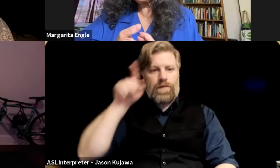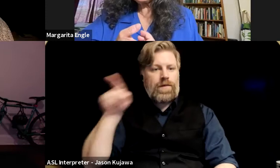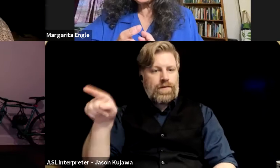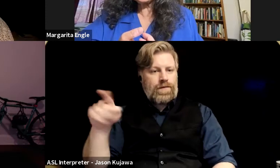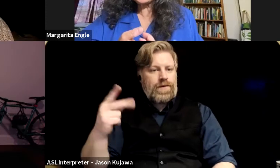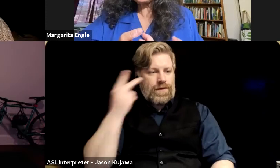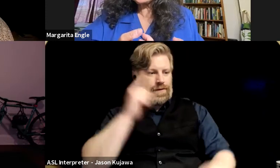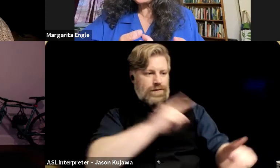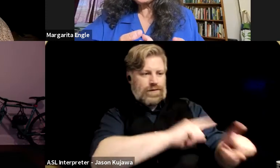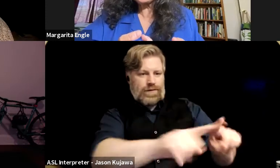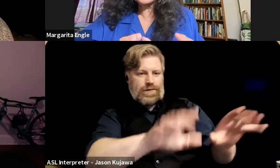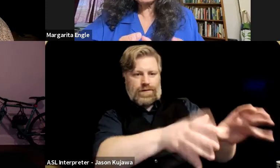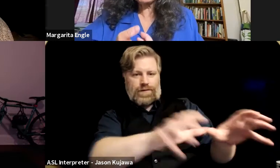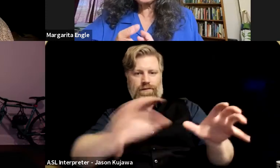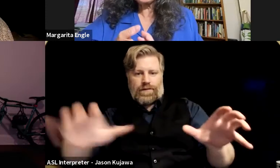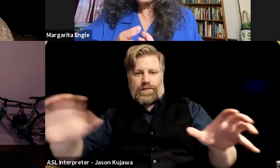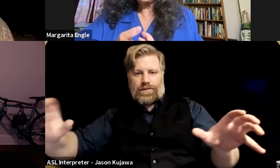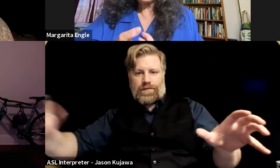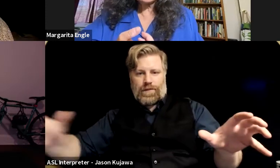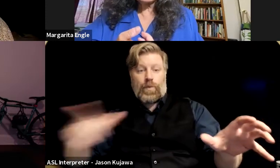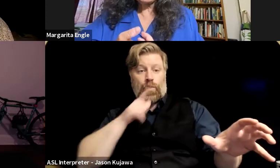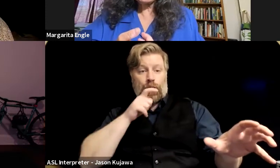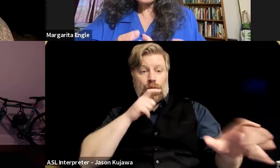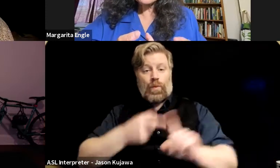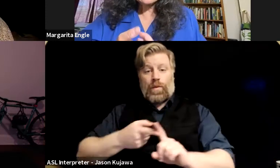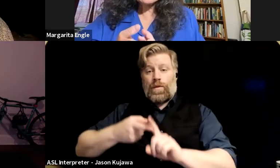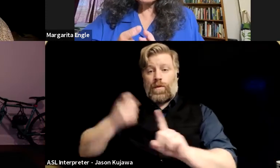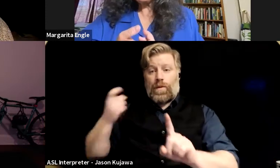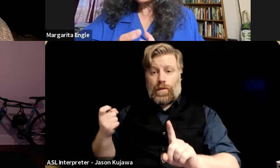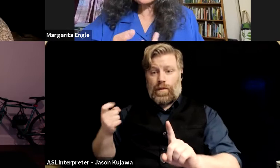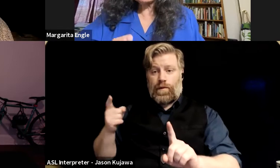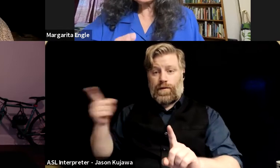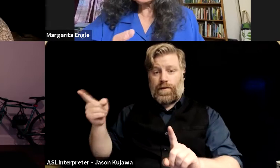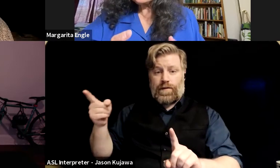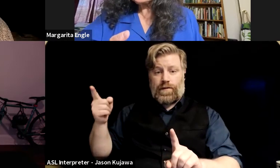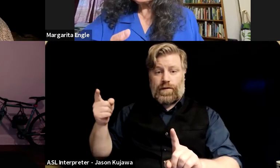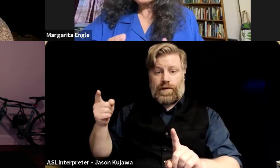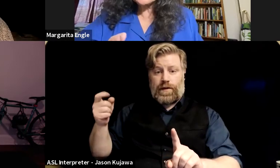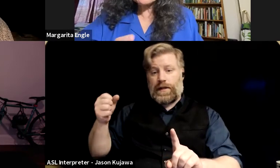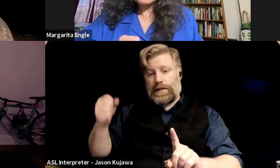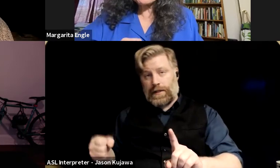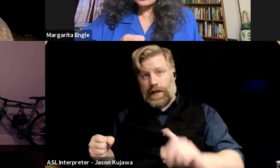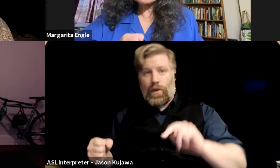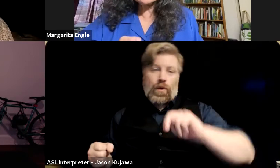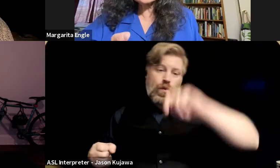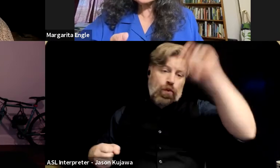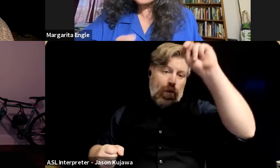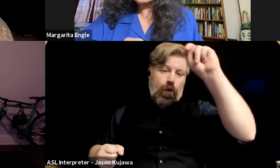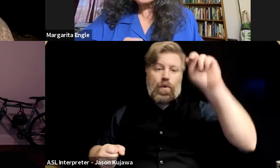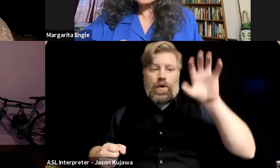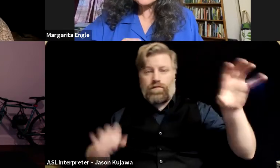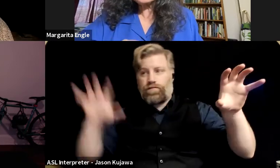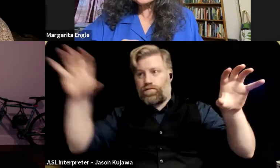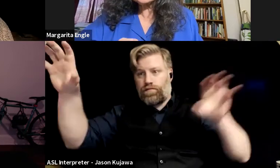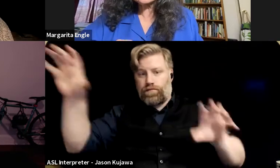for centuries between people who came from, um, from the south and the north and from the different provinces and